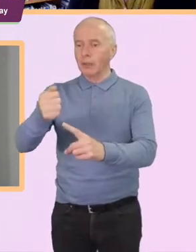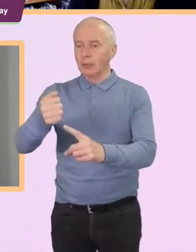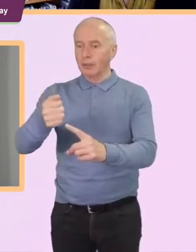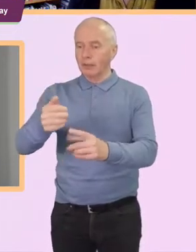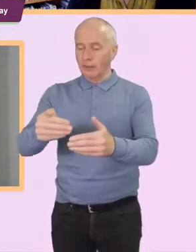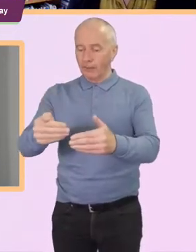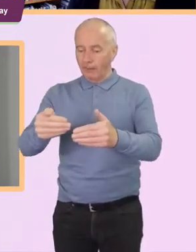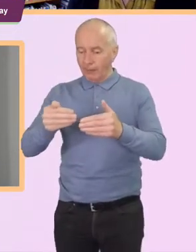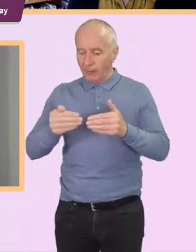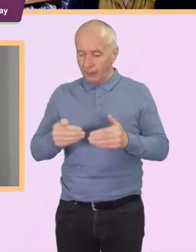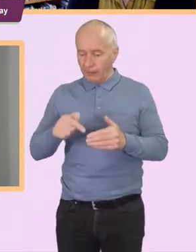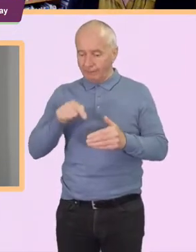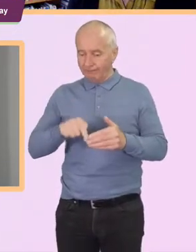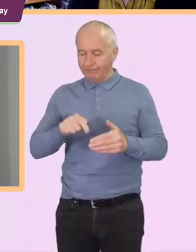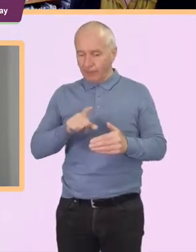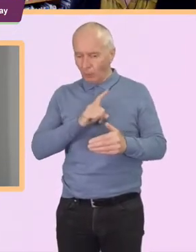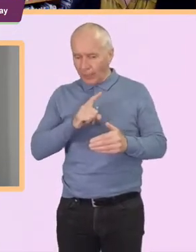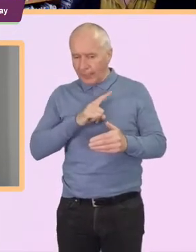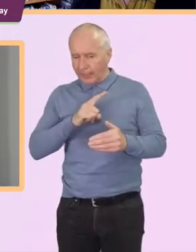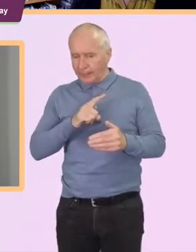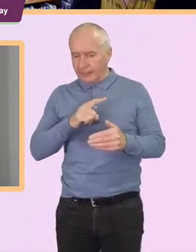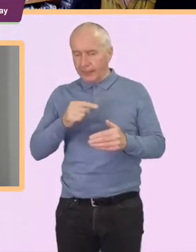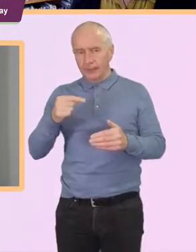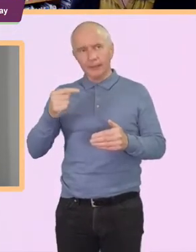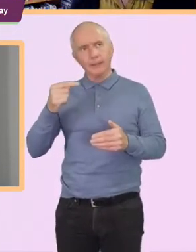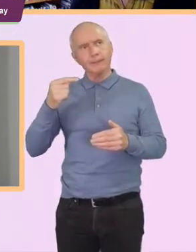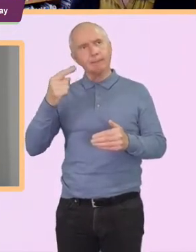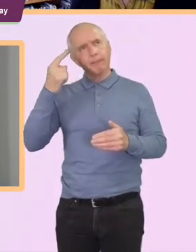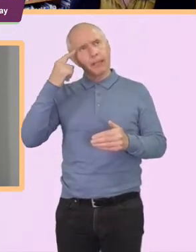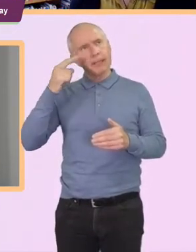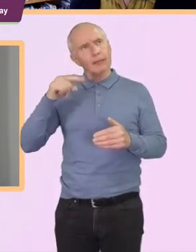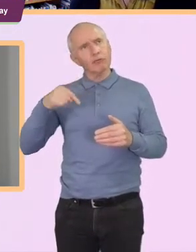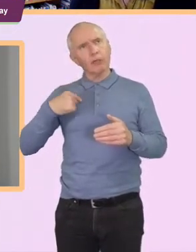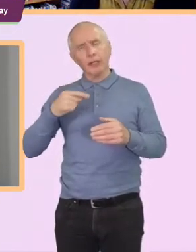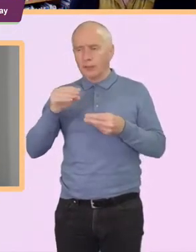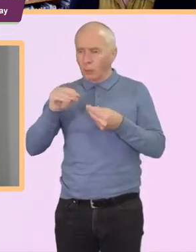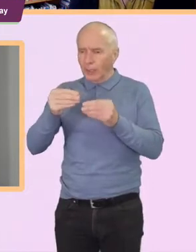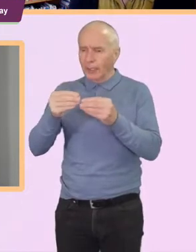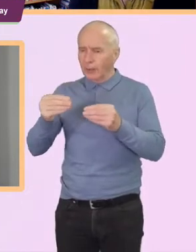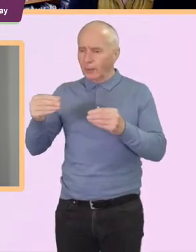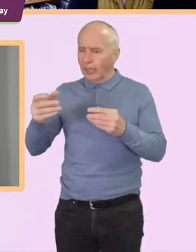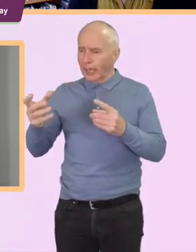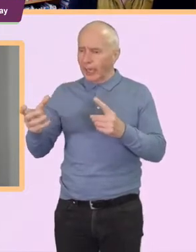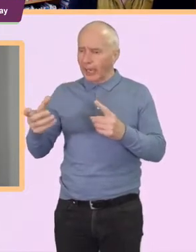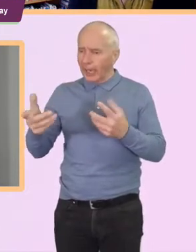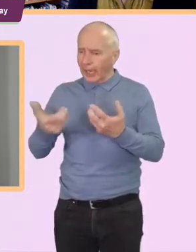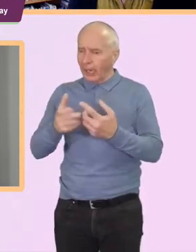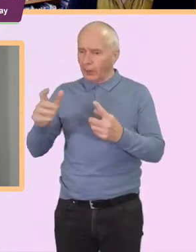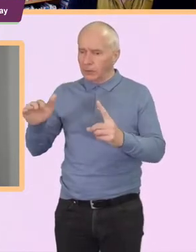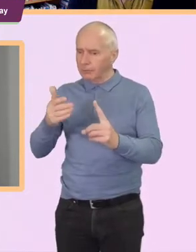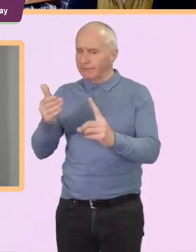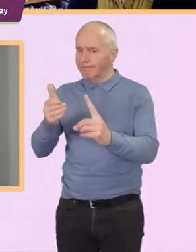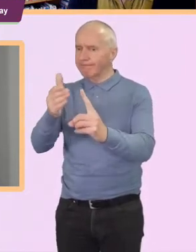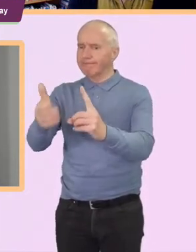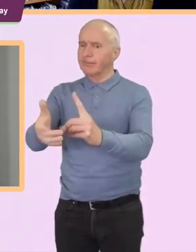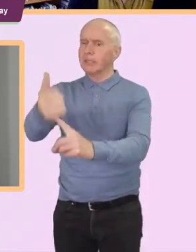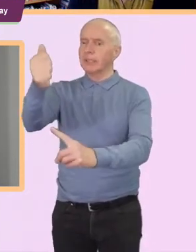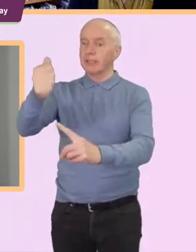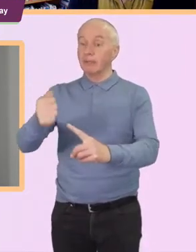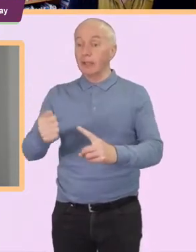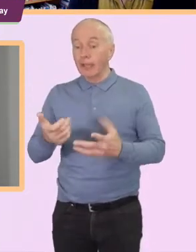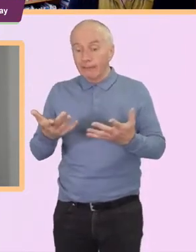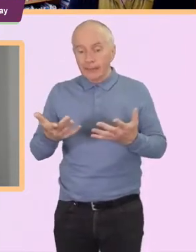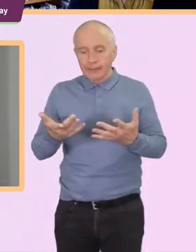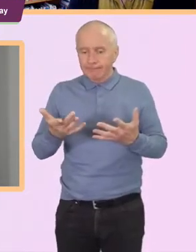for that before I can actually start making moves towards that and for many of us we don't necessarily really understand